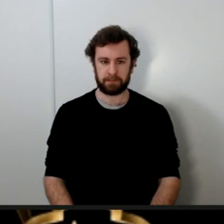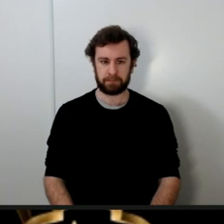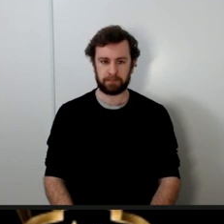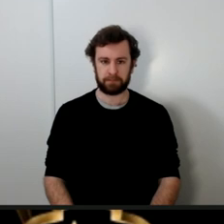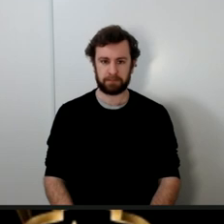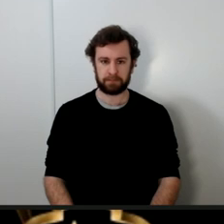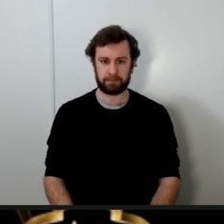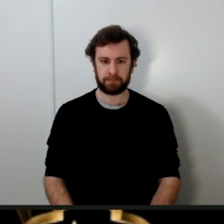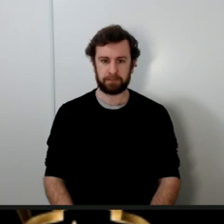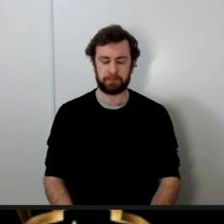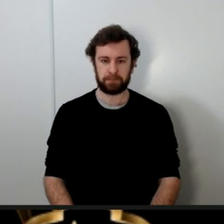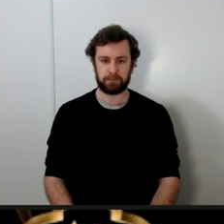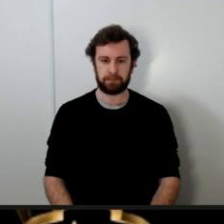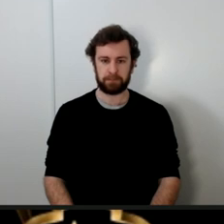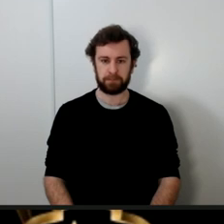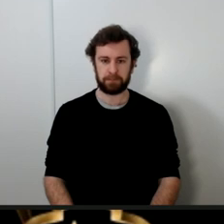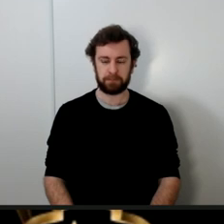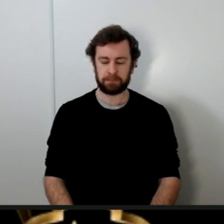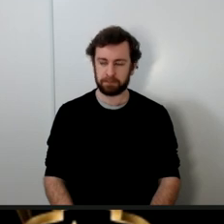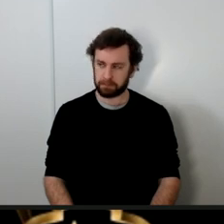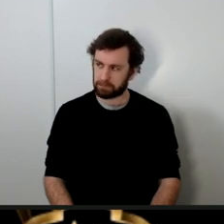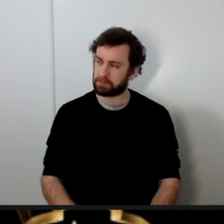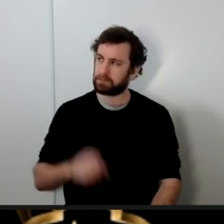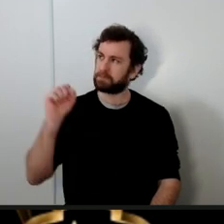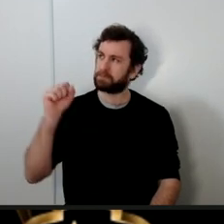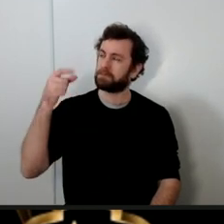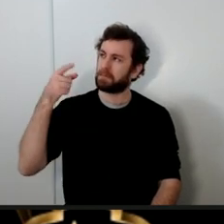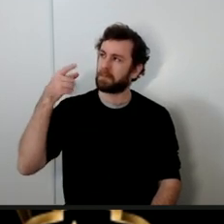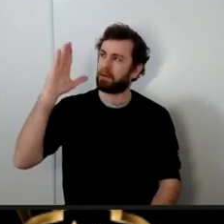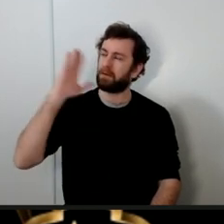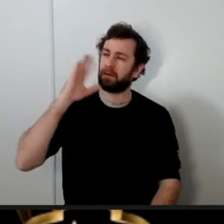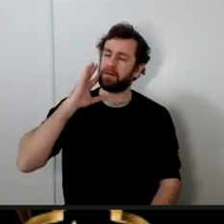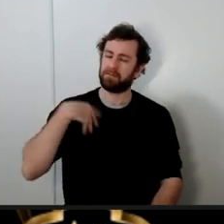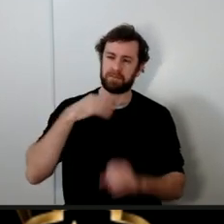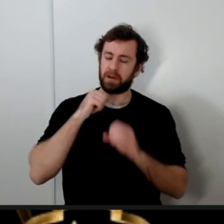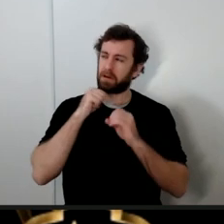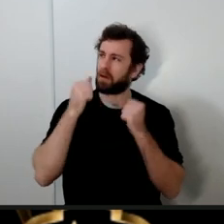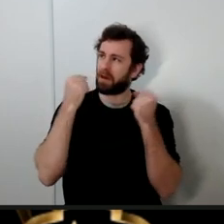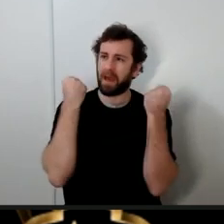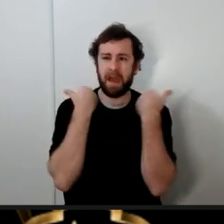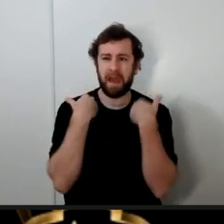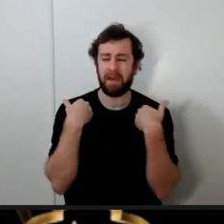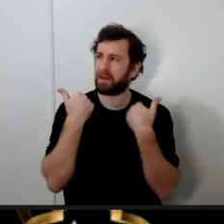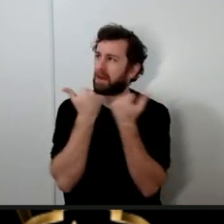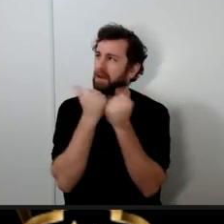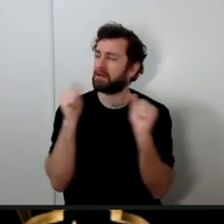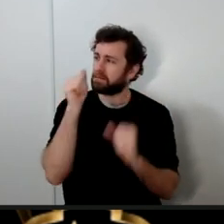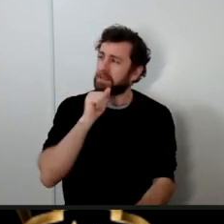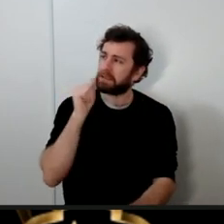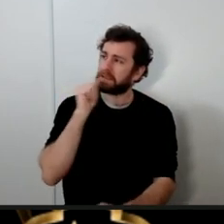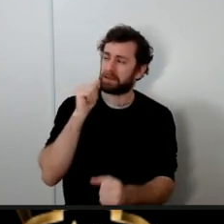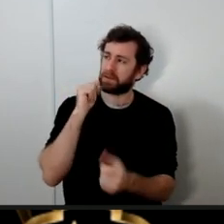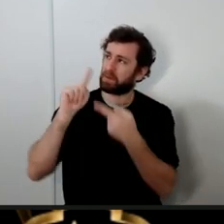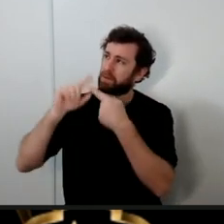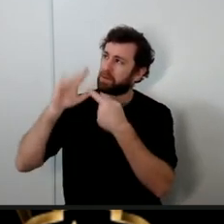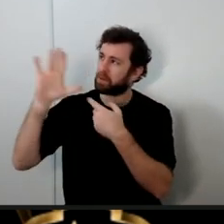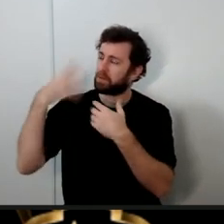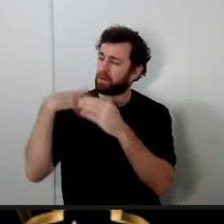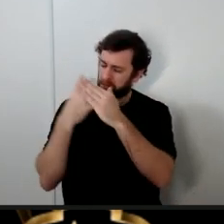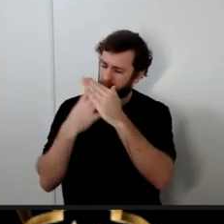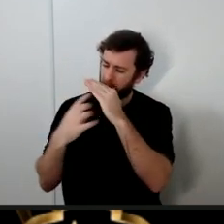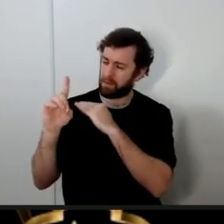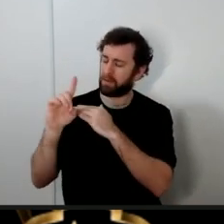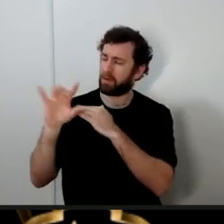I have lost patience for what happened to Sayyidat and to your daughter I no longer have the patience